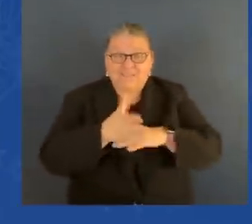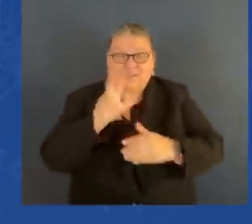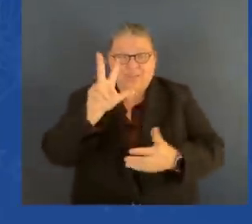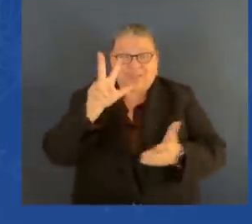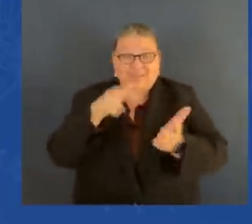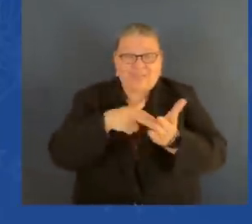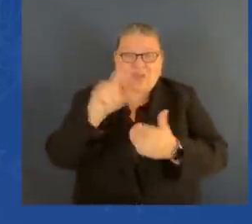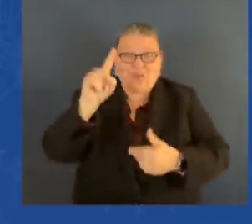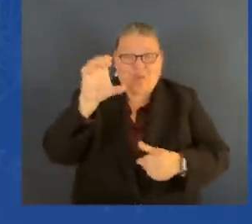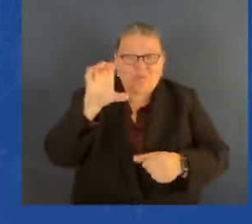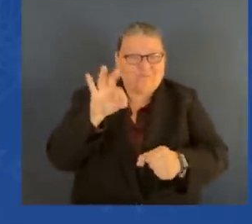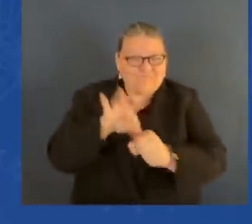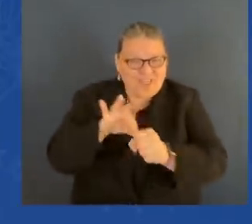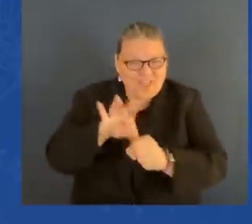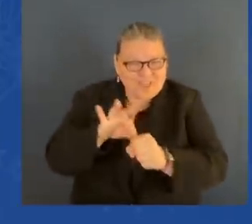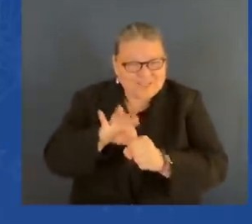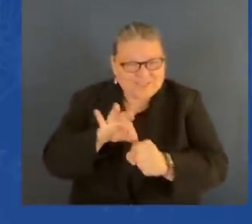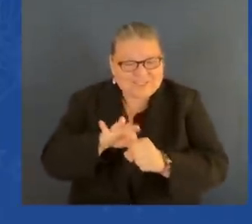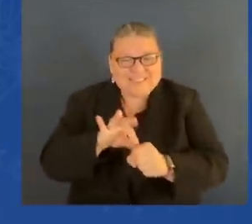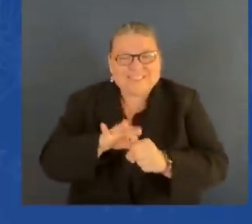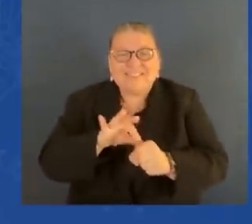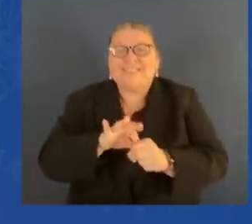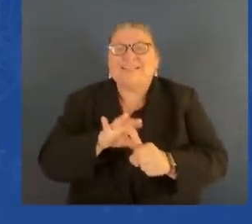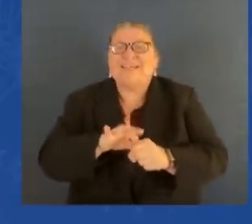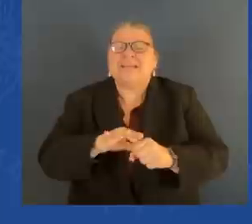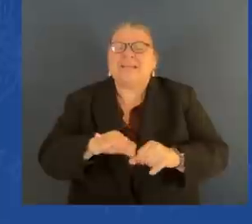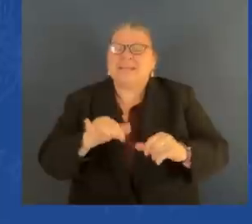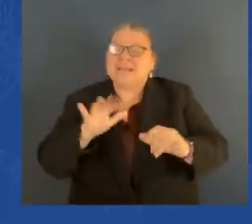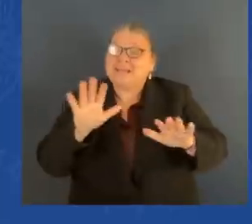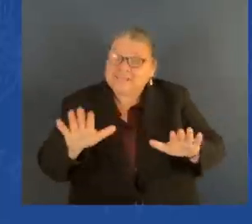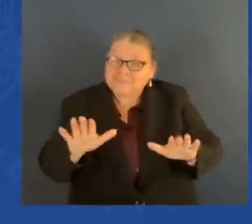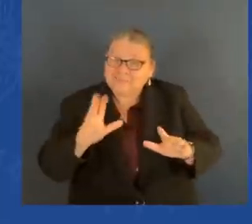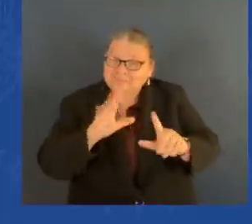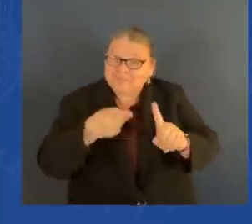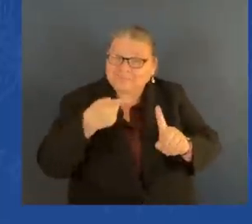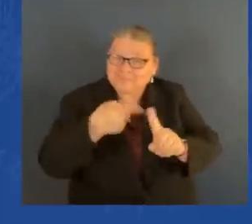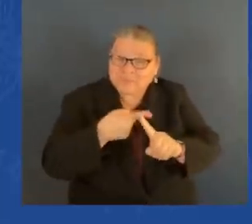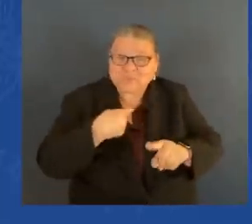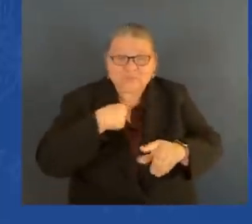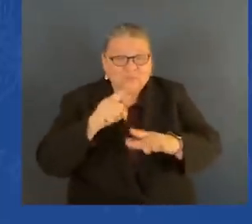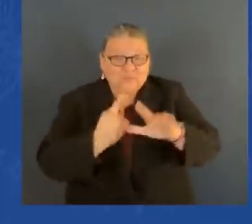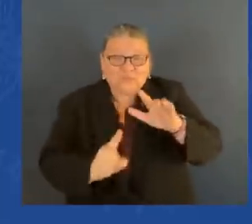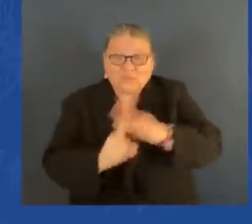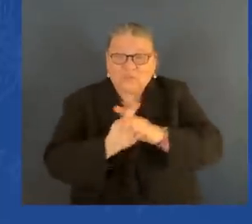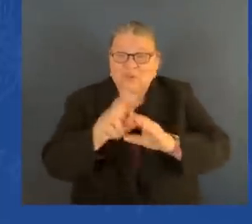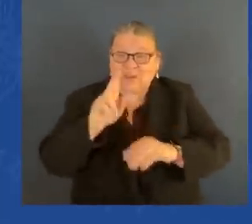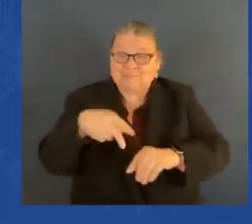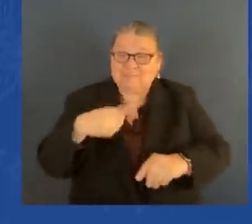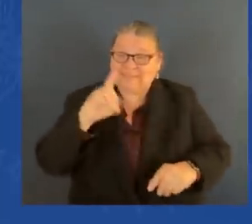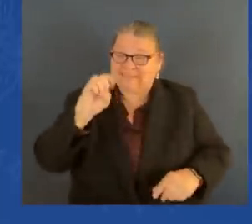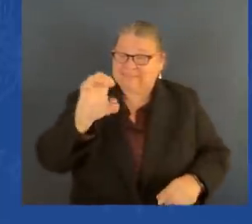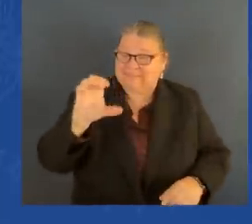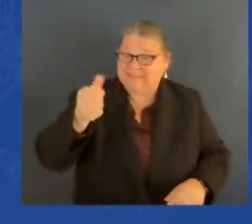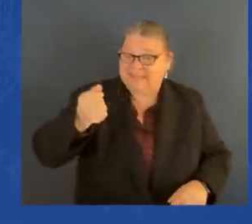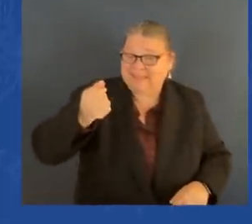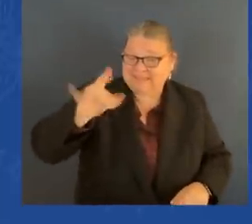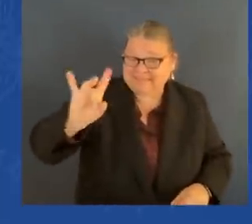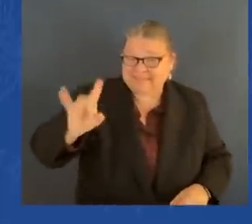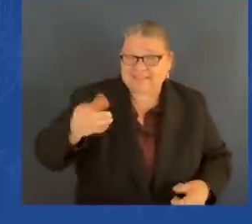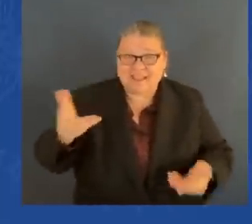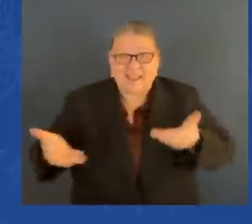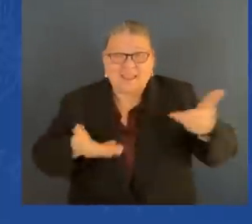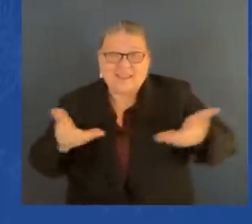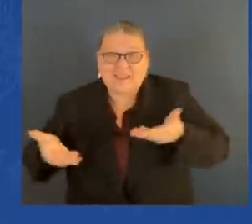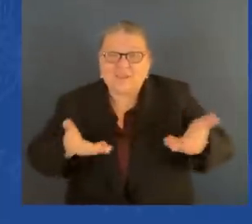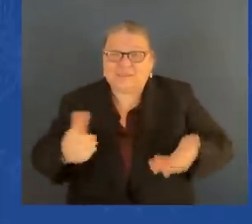I showed up on December 18th to hire staff. Hadn't been sworn in yet. And